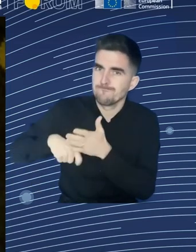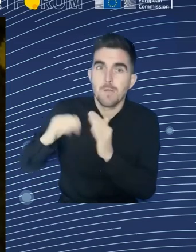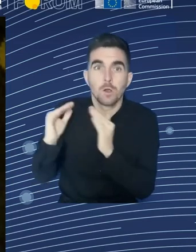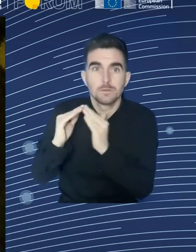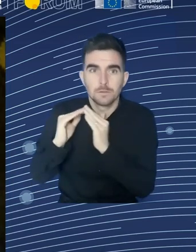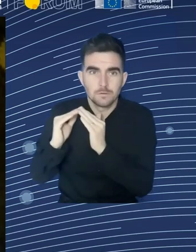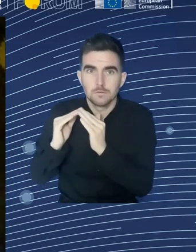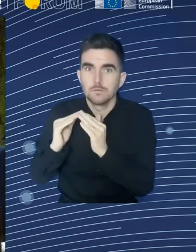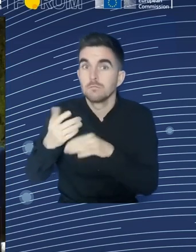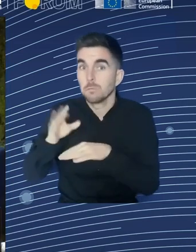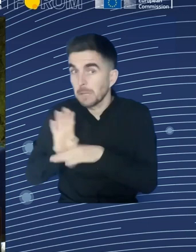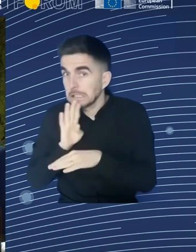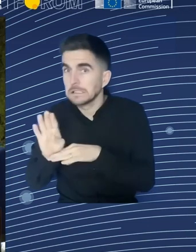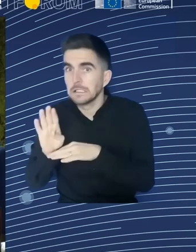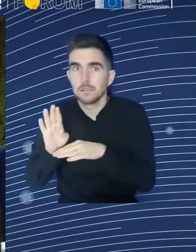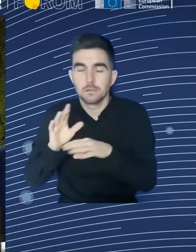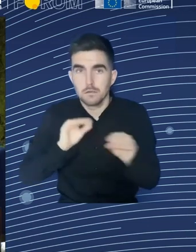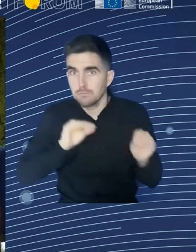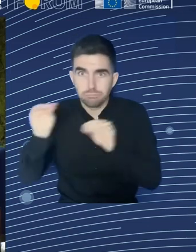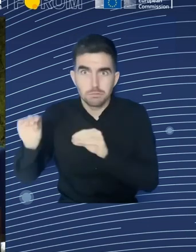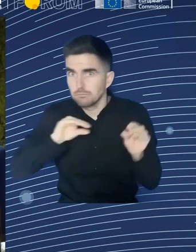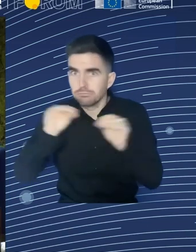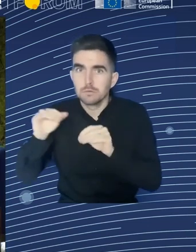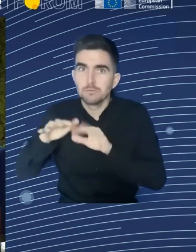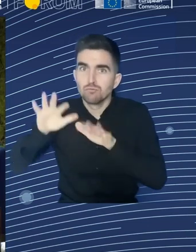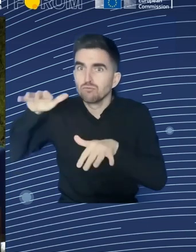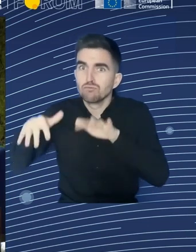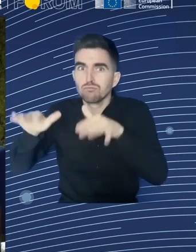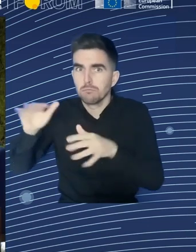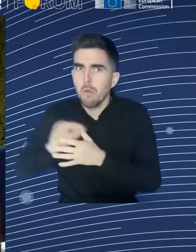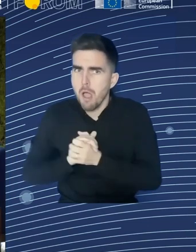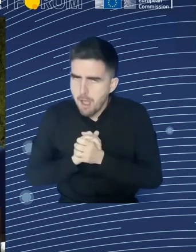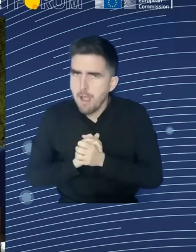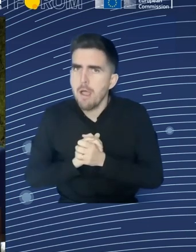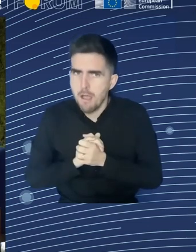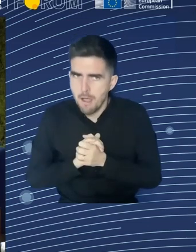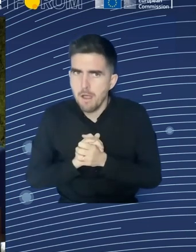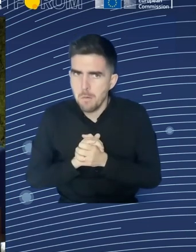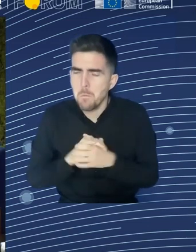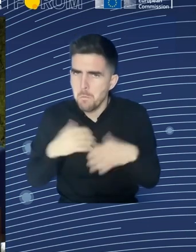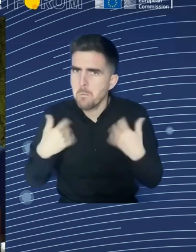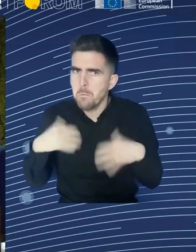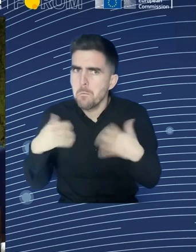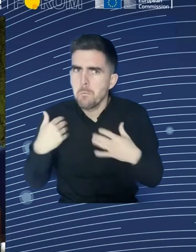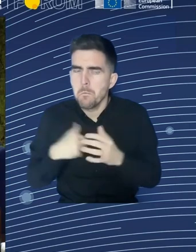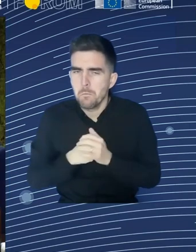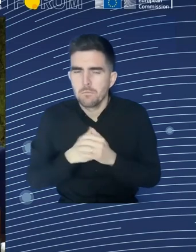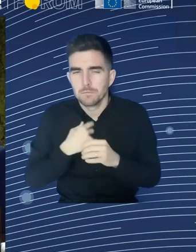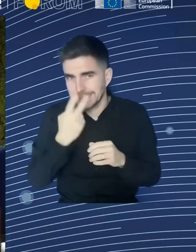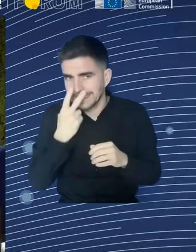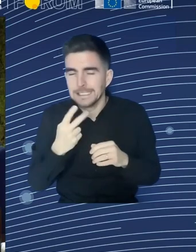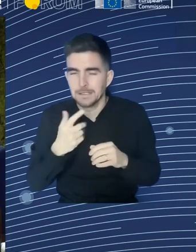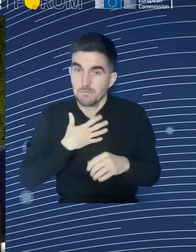of the biggest challenge, especially for my country is how to make so that all human beings, nevertheless